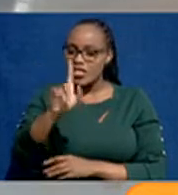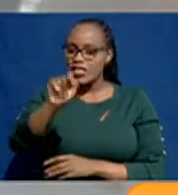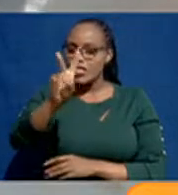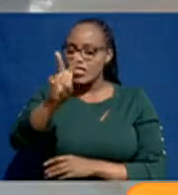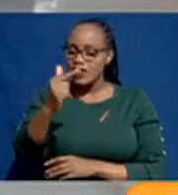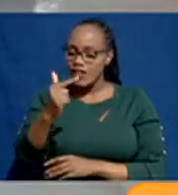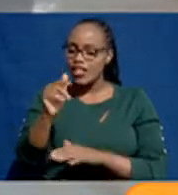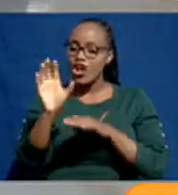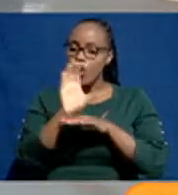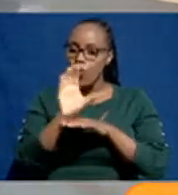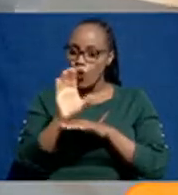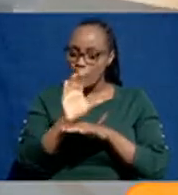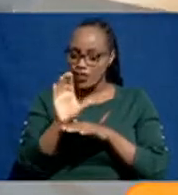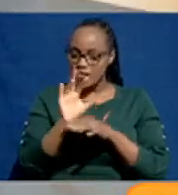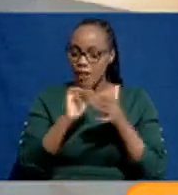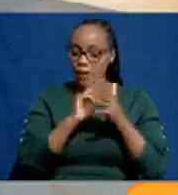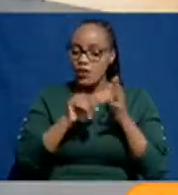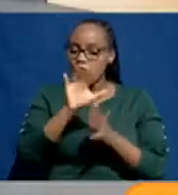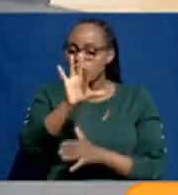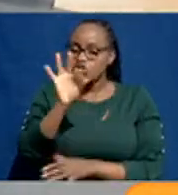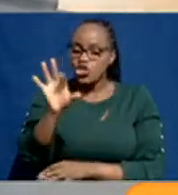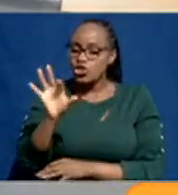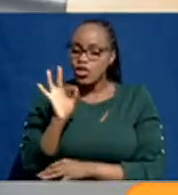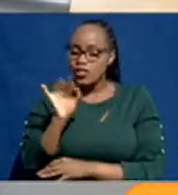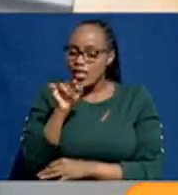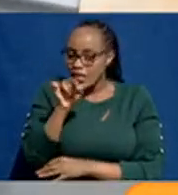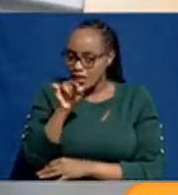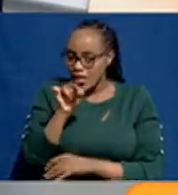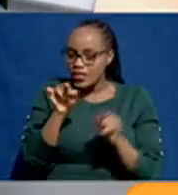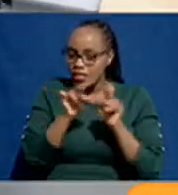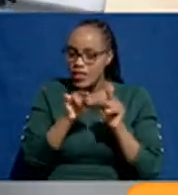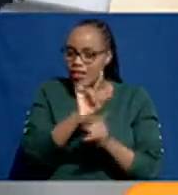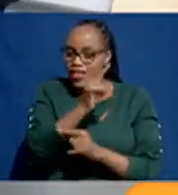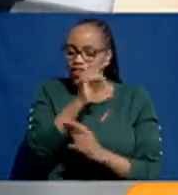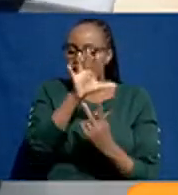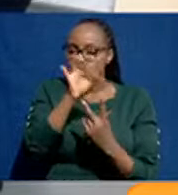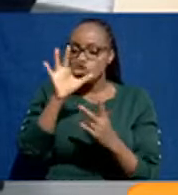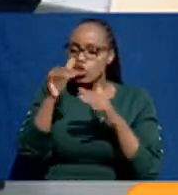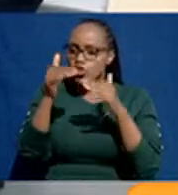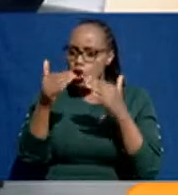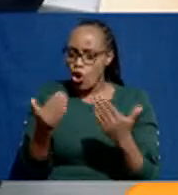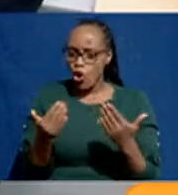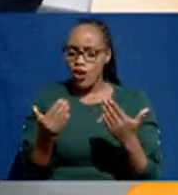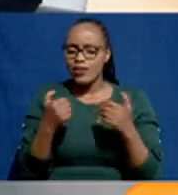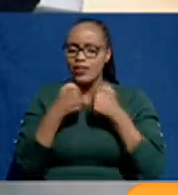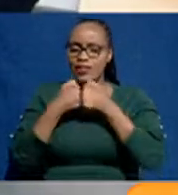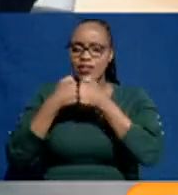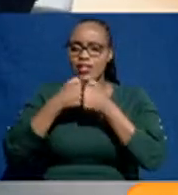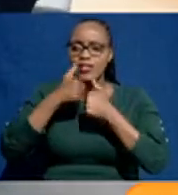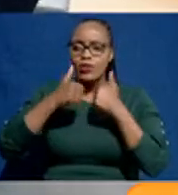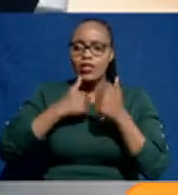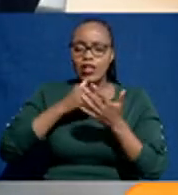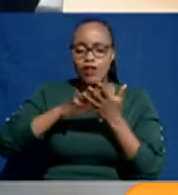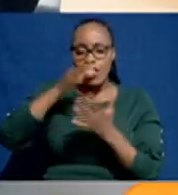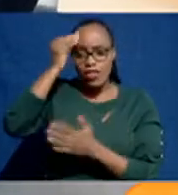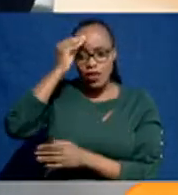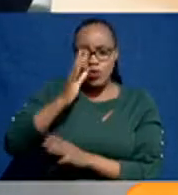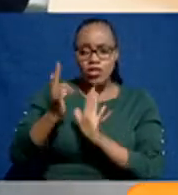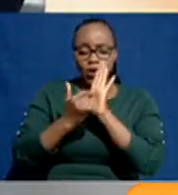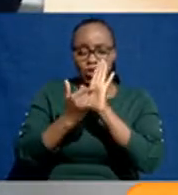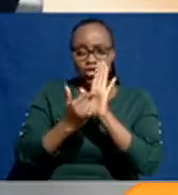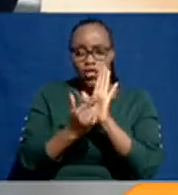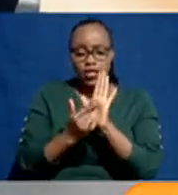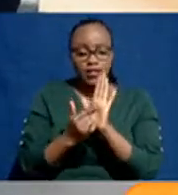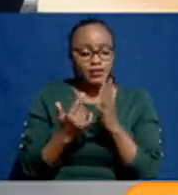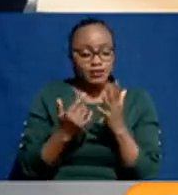courses. Is it that they chose those as their first choice or it is the challenge like that student you featured that